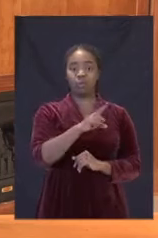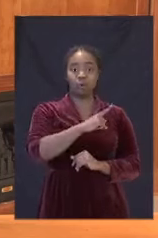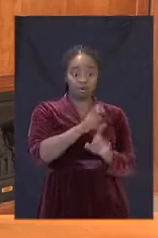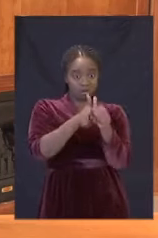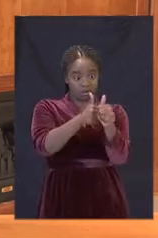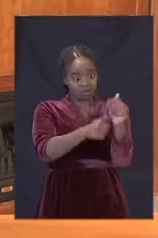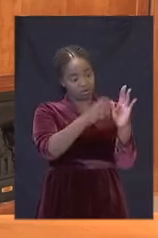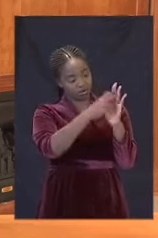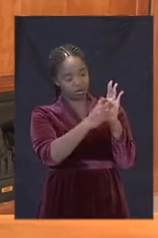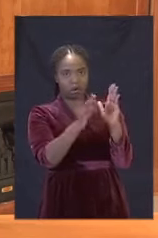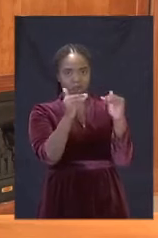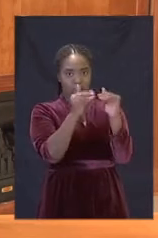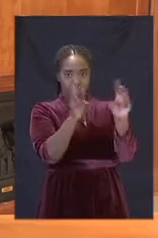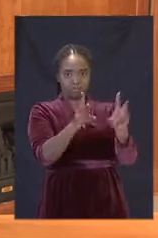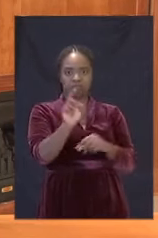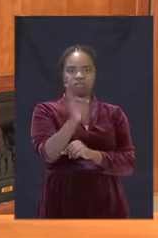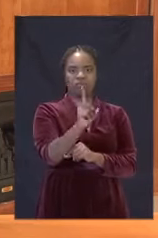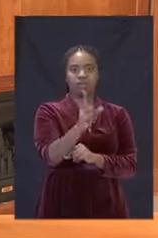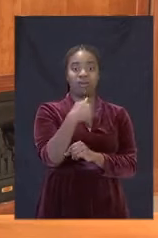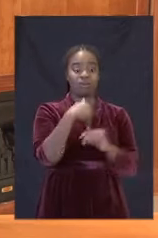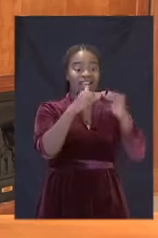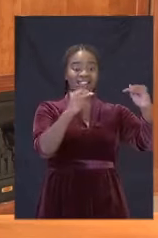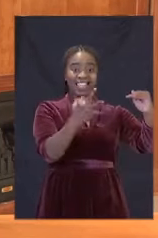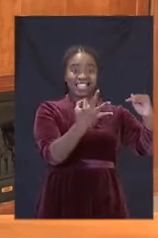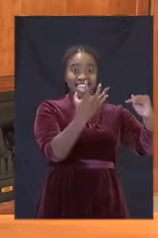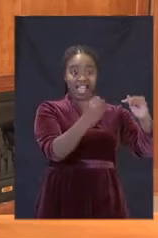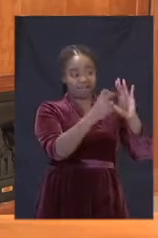standards that will be set out in the regulations.